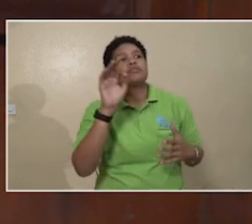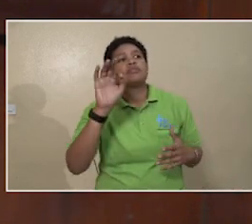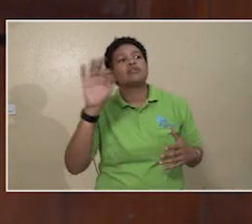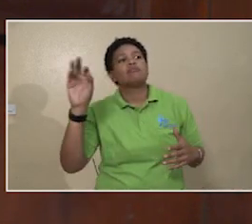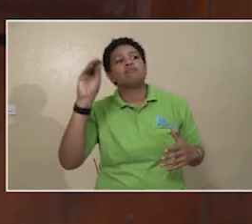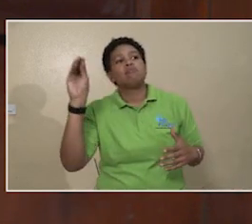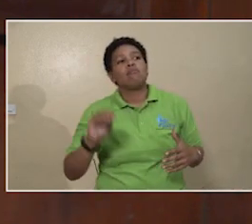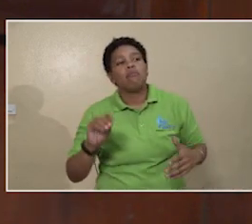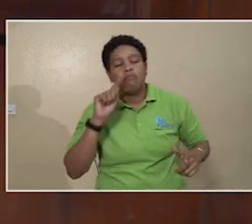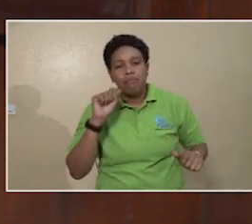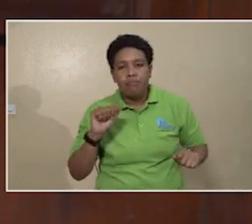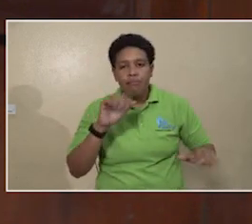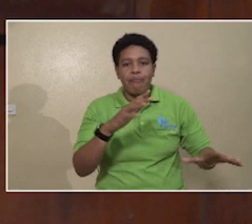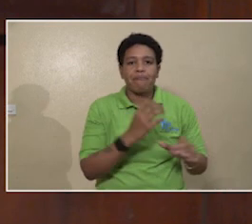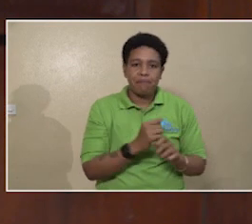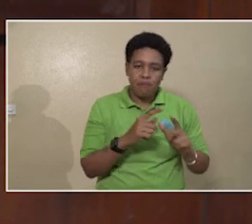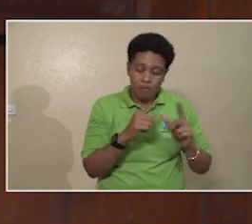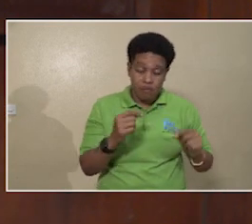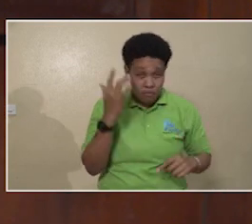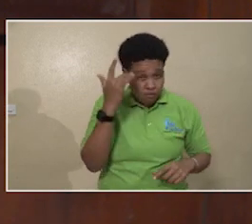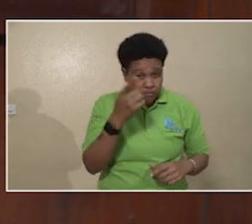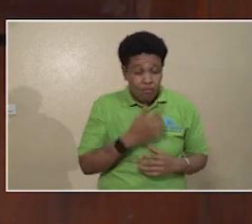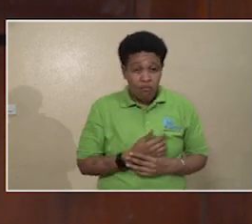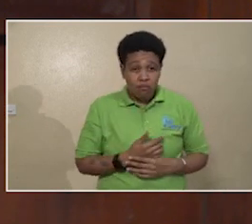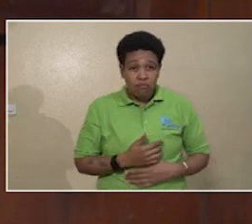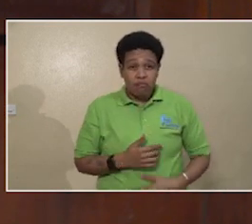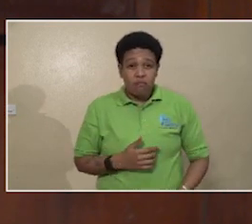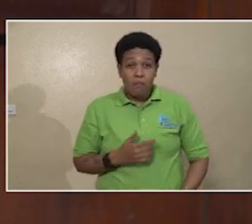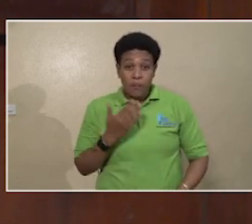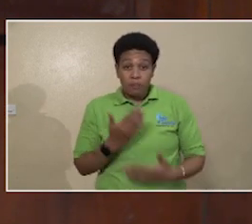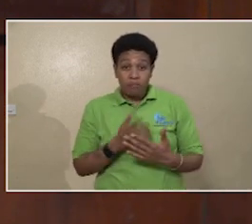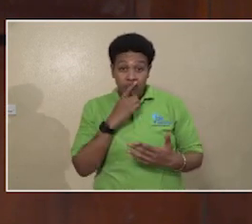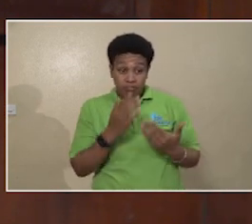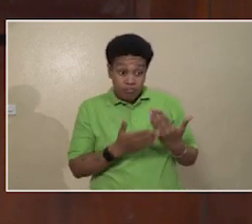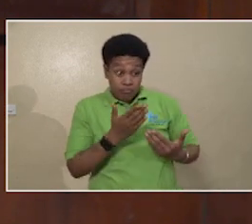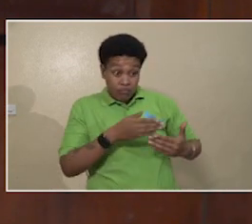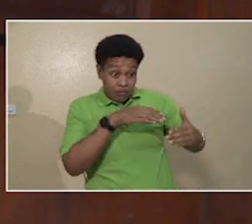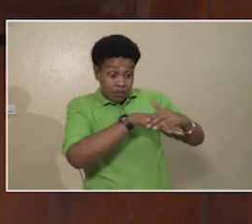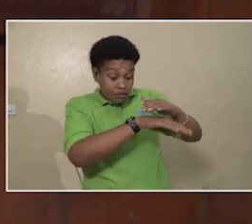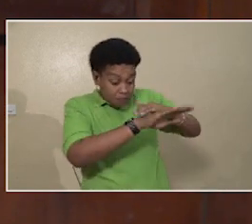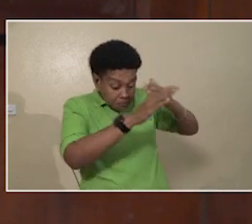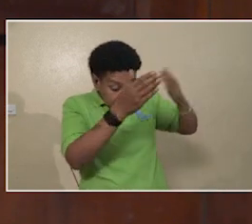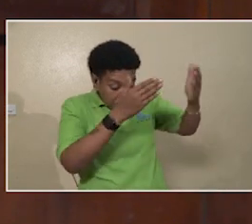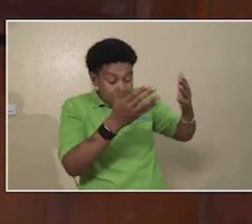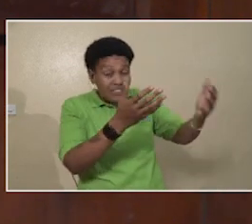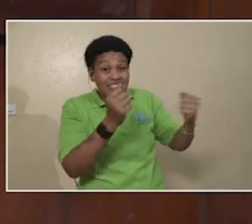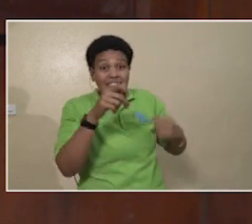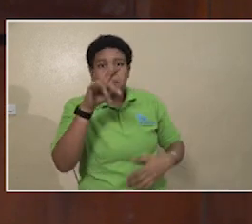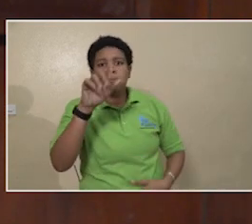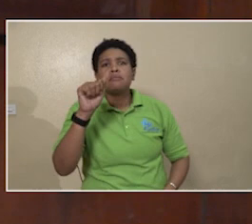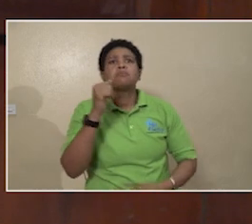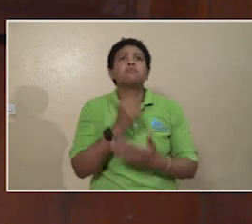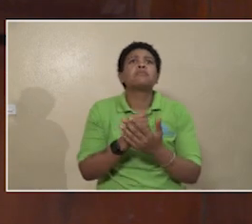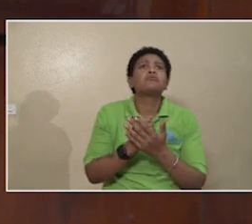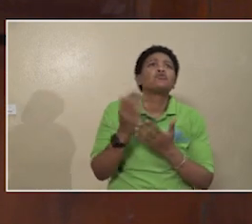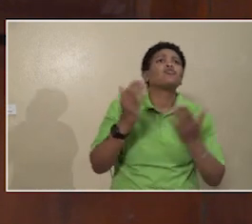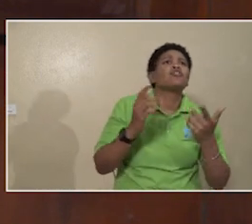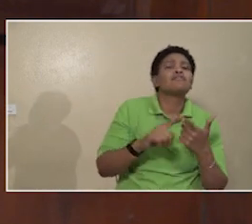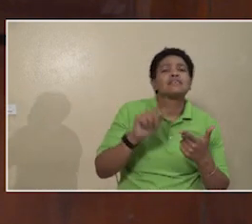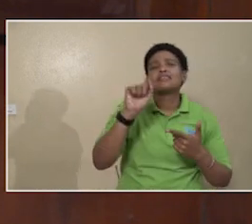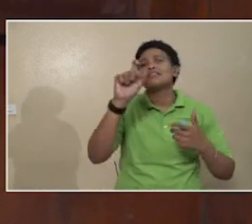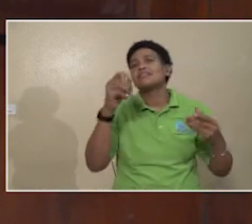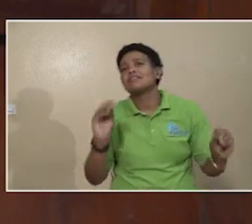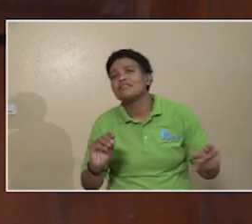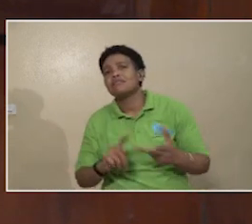99%, because the fact that it is easier to access the services of PICA, TAG,